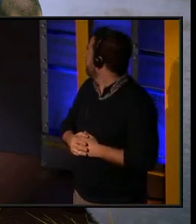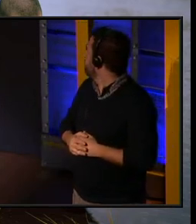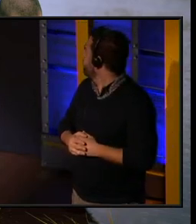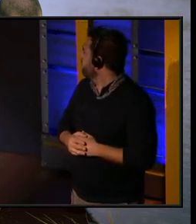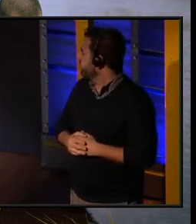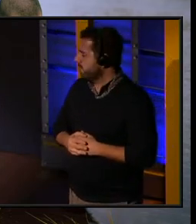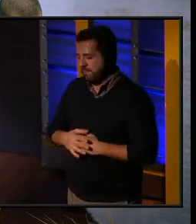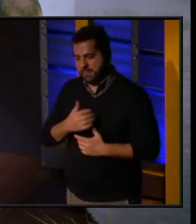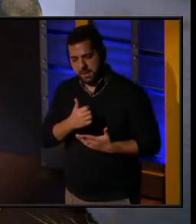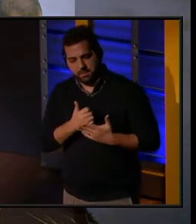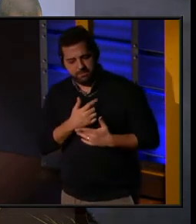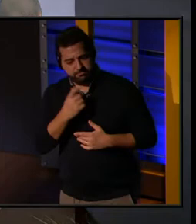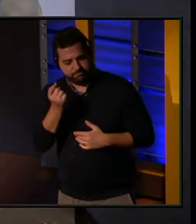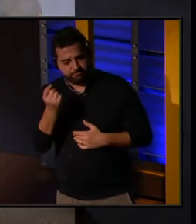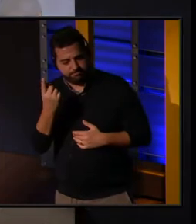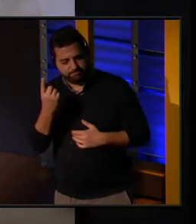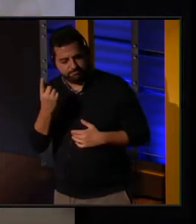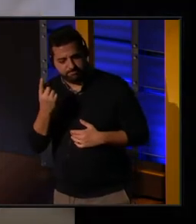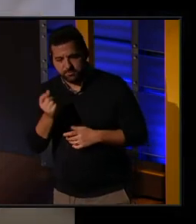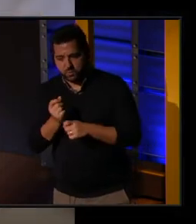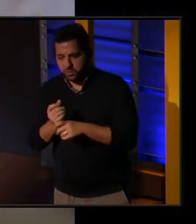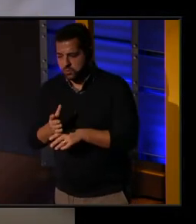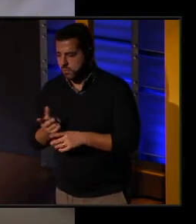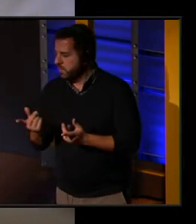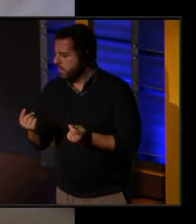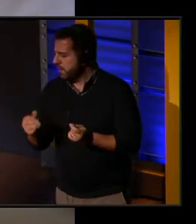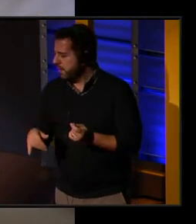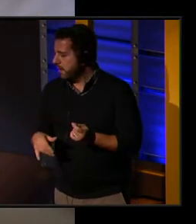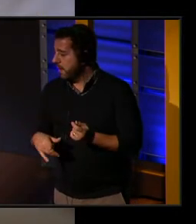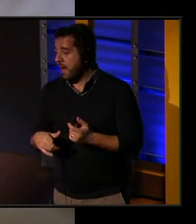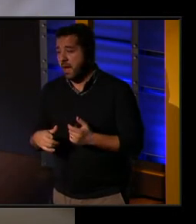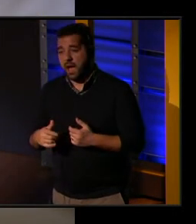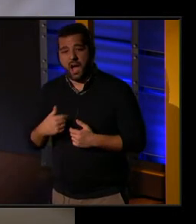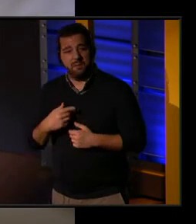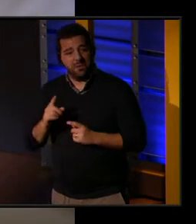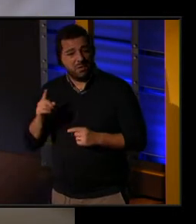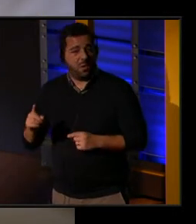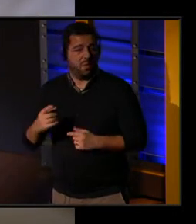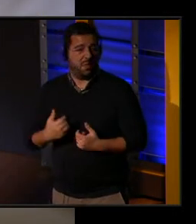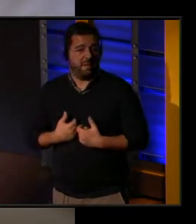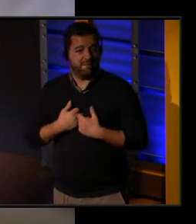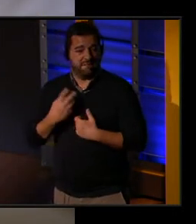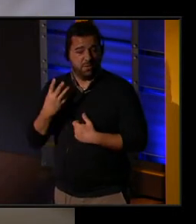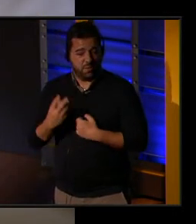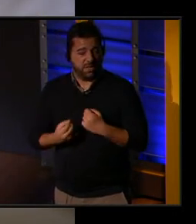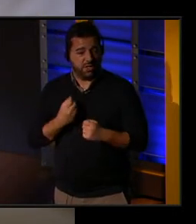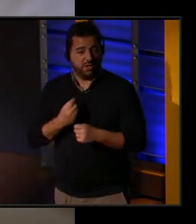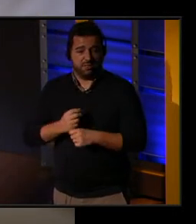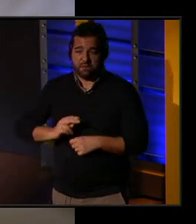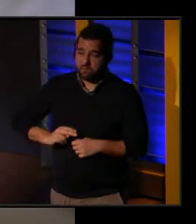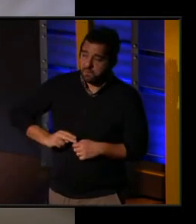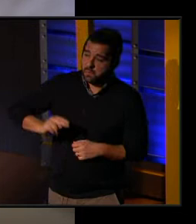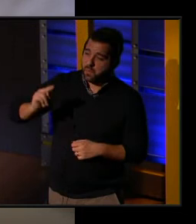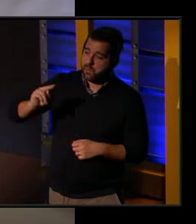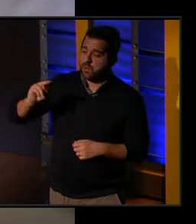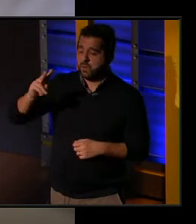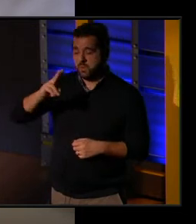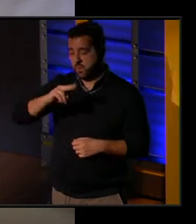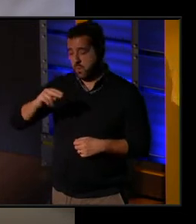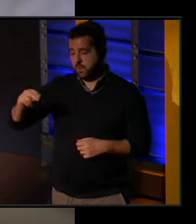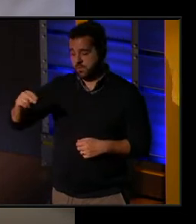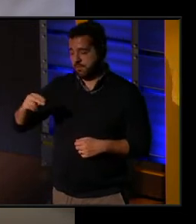Help us understand what led you to do that. I'm going to go spend four years with the Sami in northern Norway.